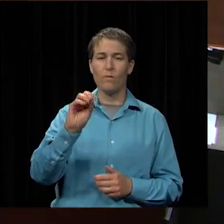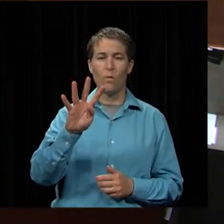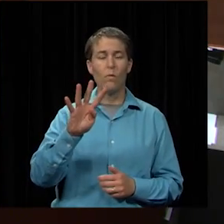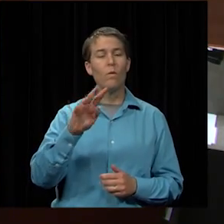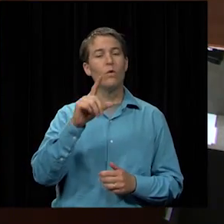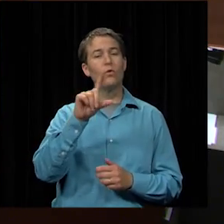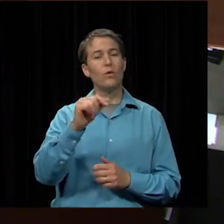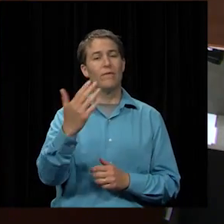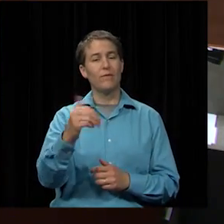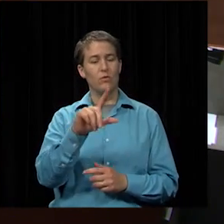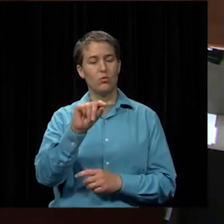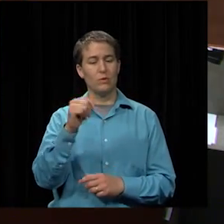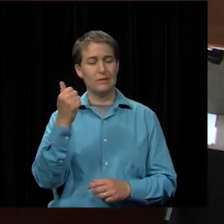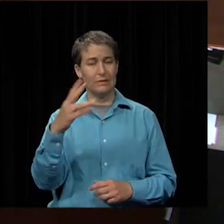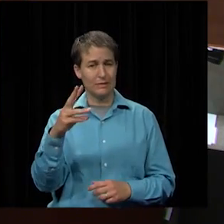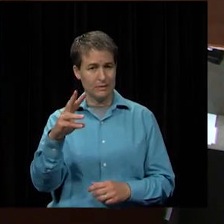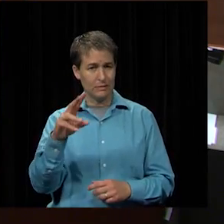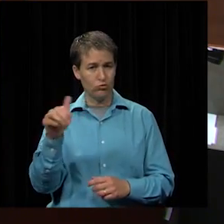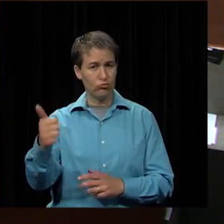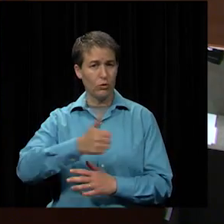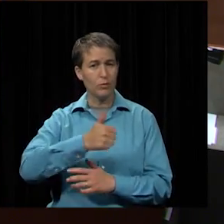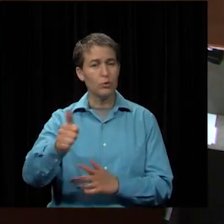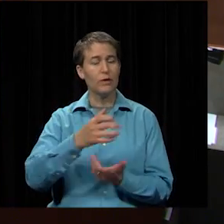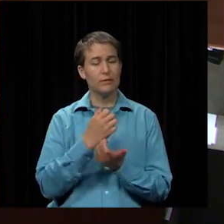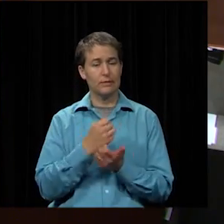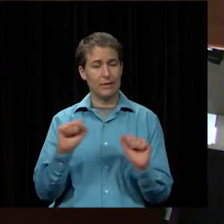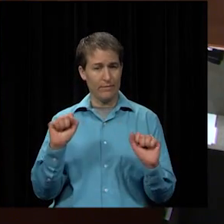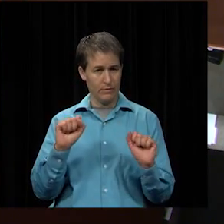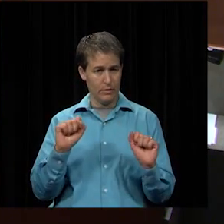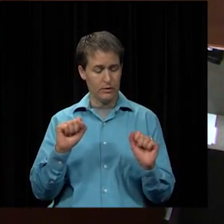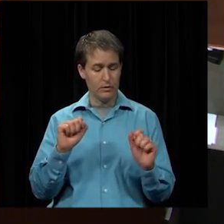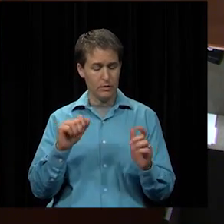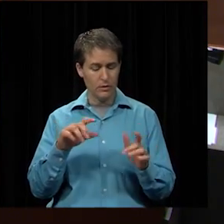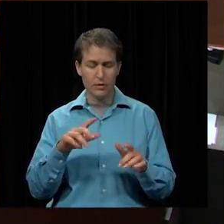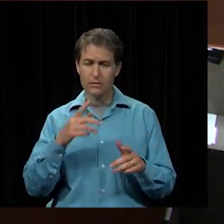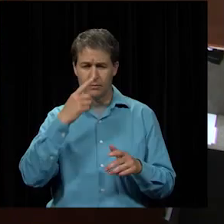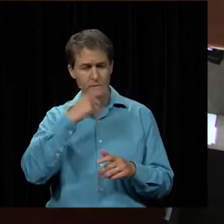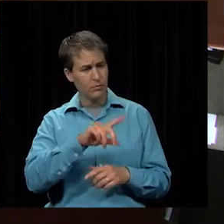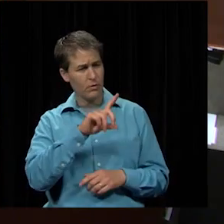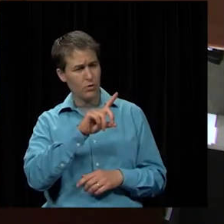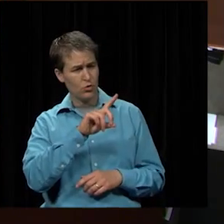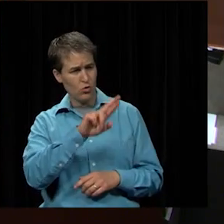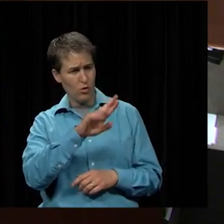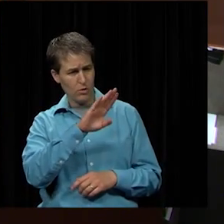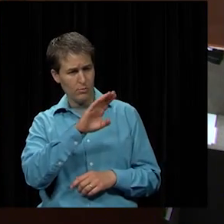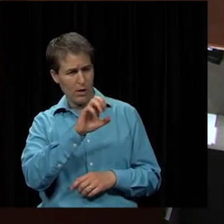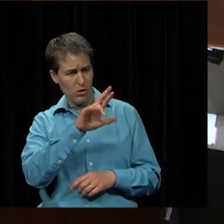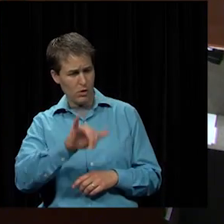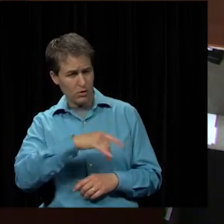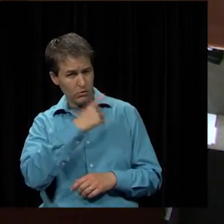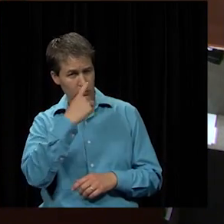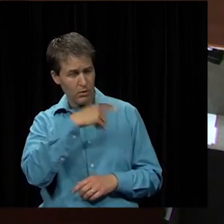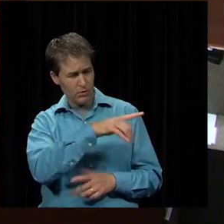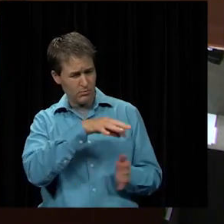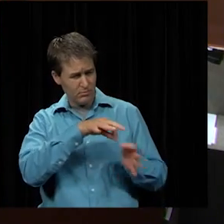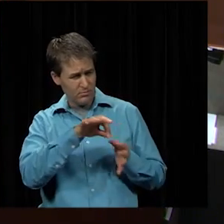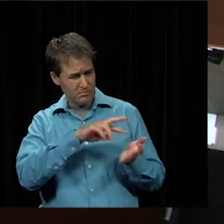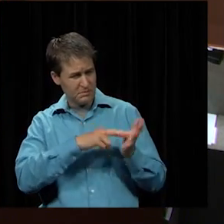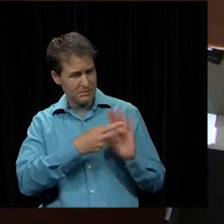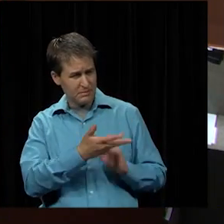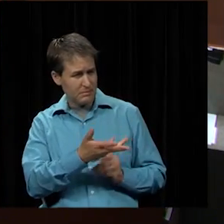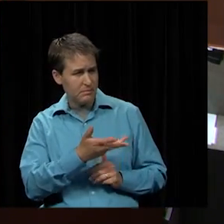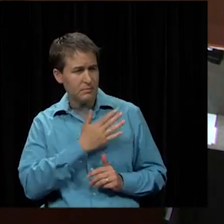2015 and 2016 transportation safety variance areas dr barry would you be willing to define what this is